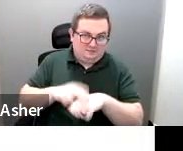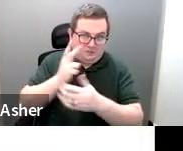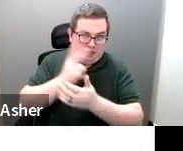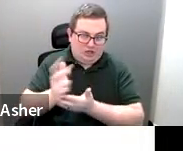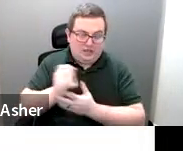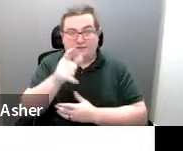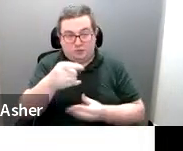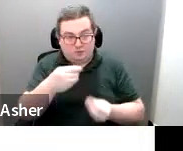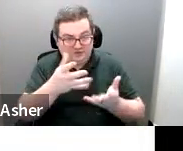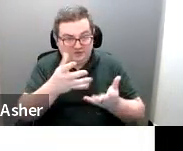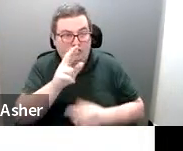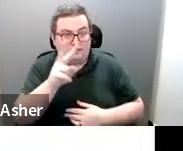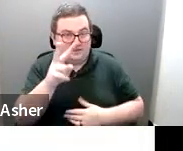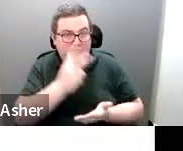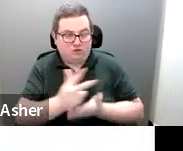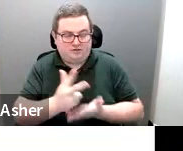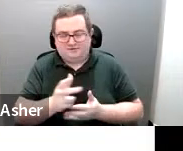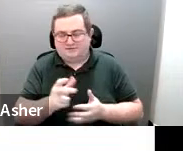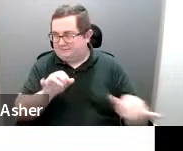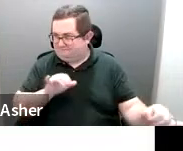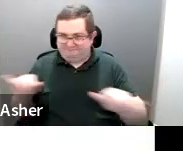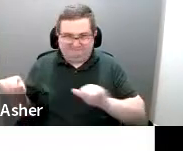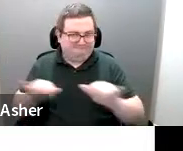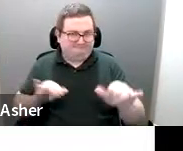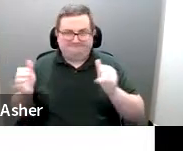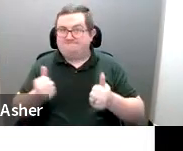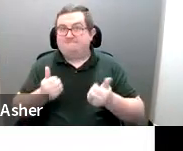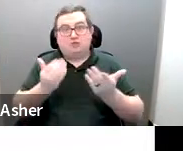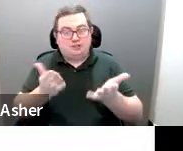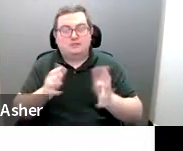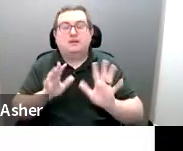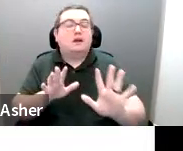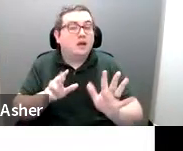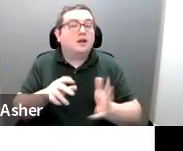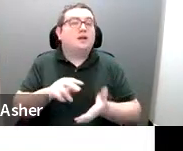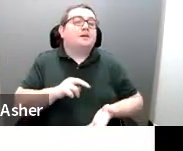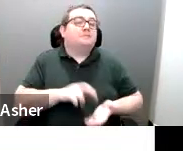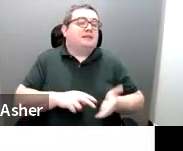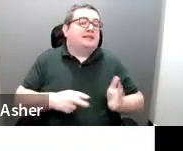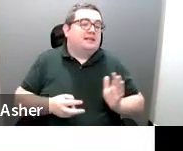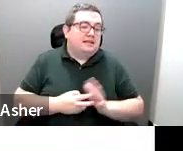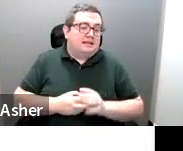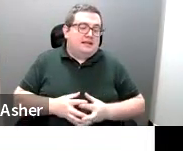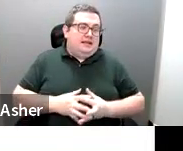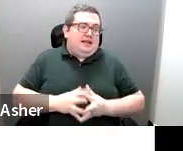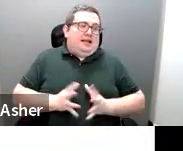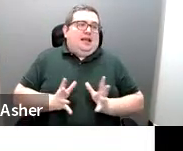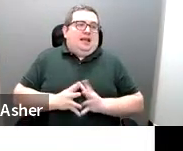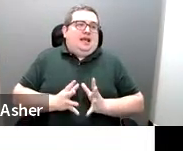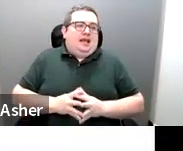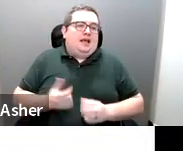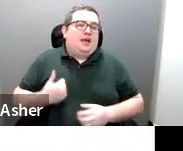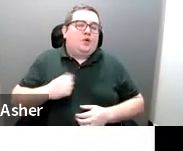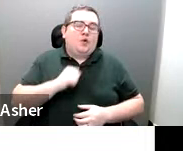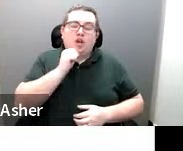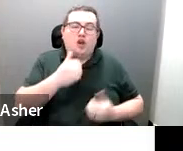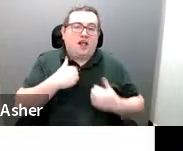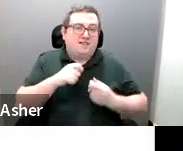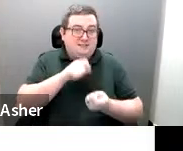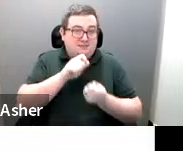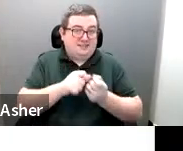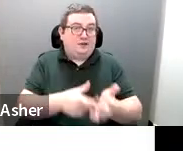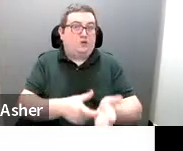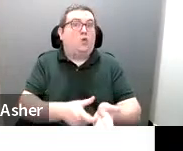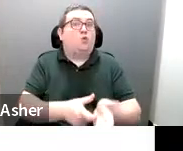providing RV parking spaces. Now, we don't have specific requirements